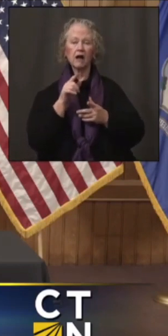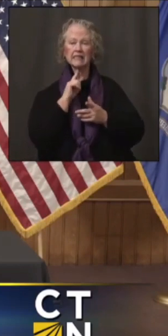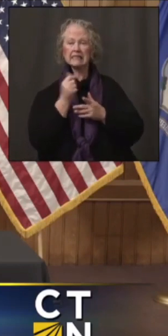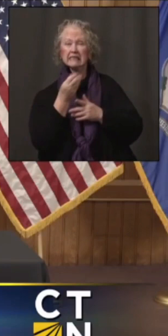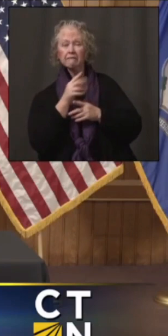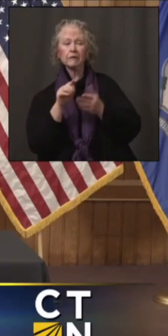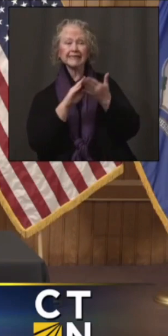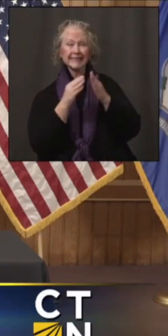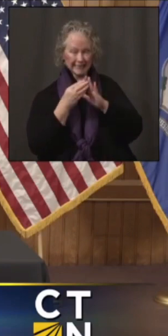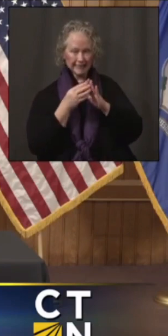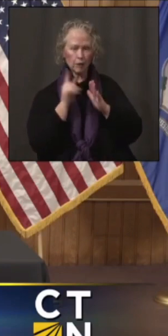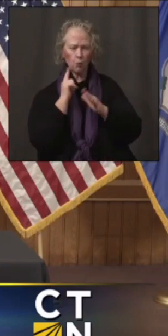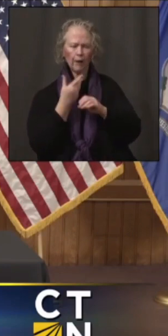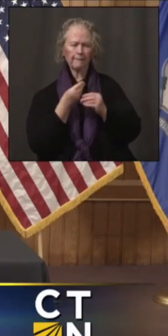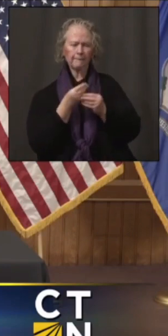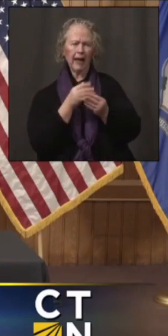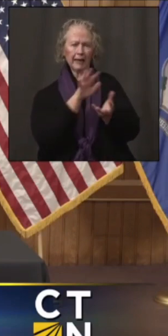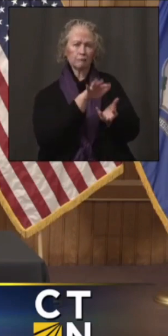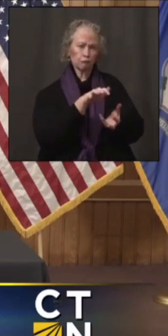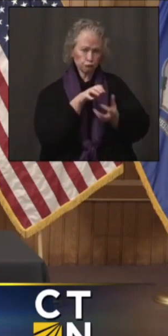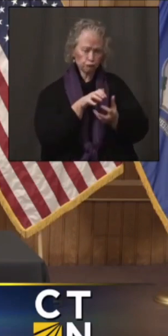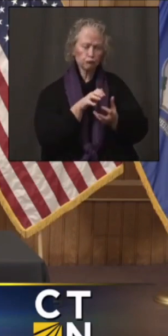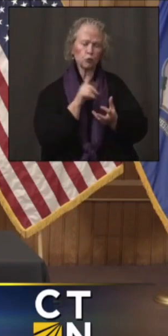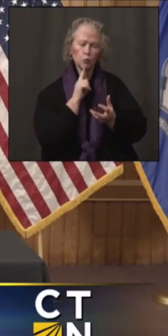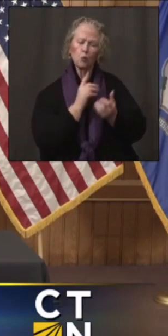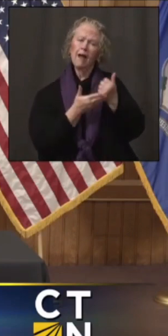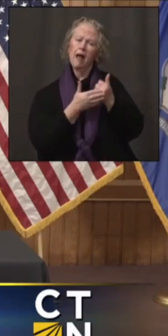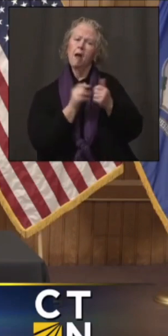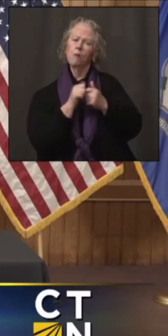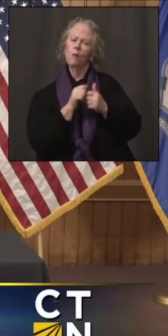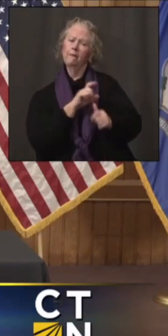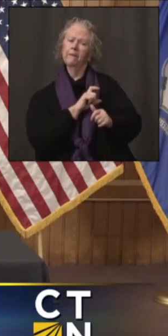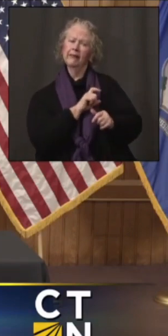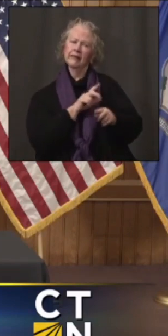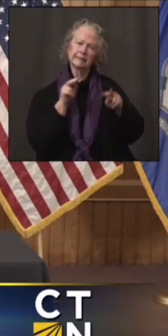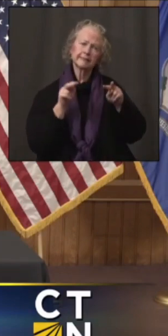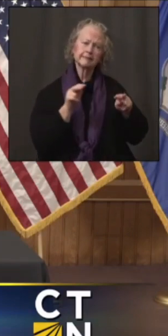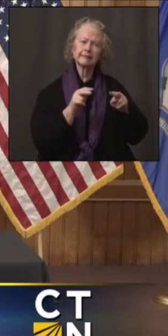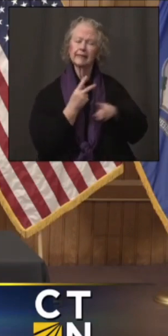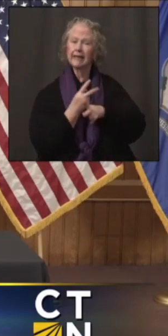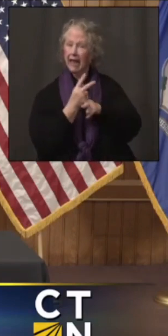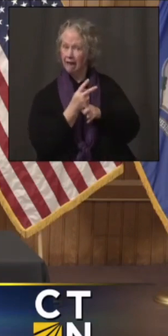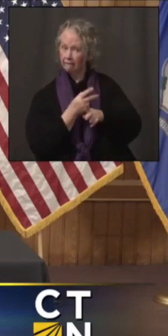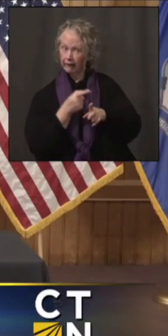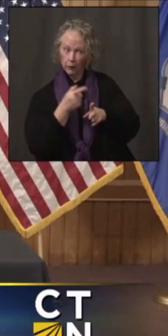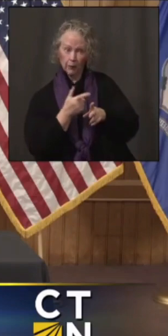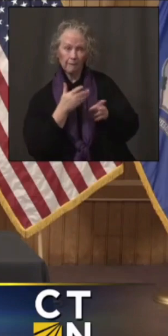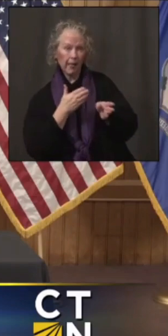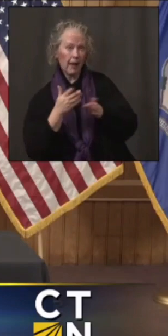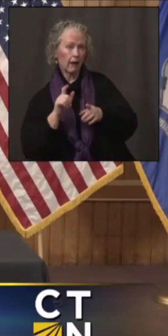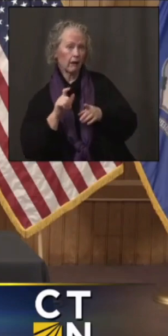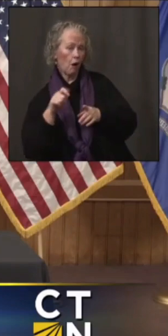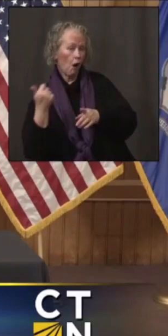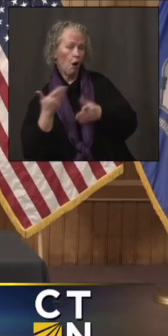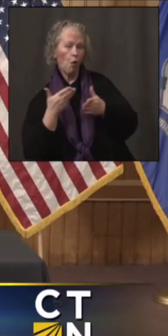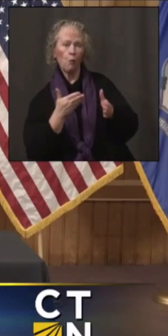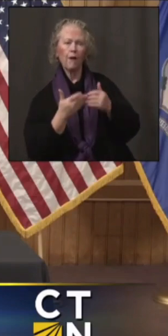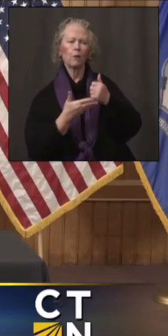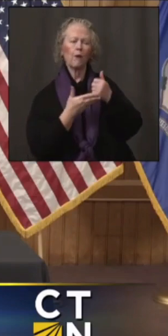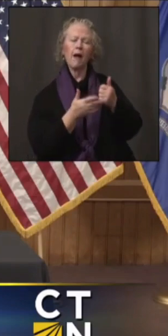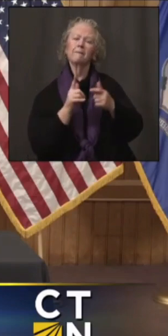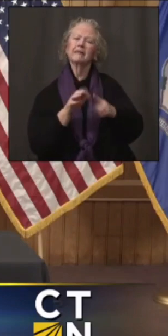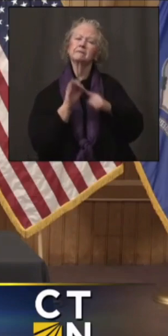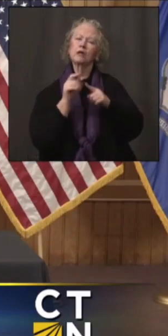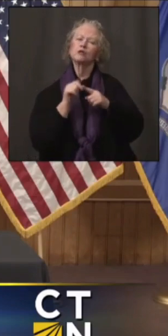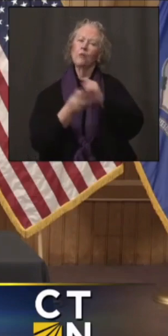federal COVID-related aid for this prize. Is there any other involvement coming from the state to tackle rise in auto-related crime?